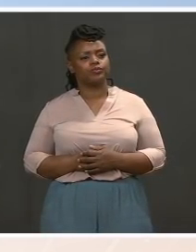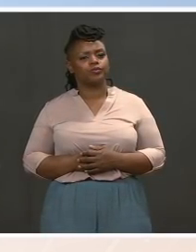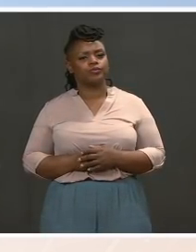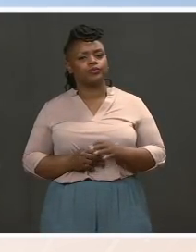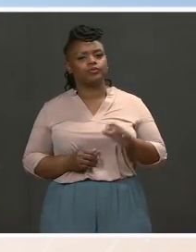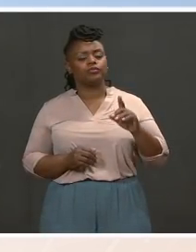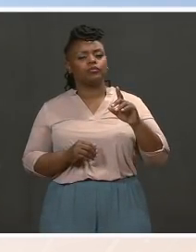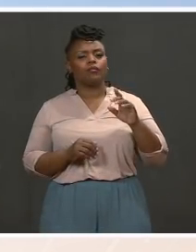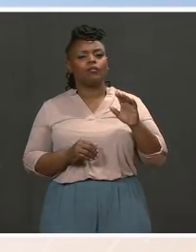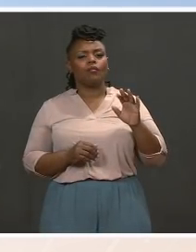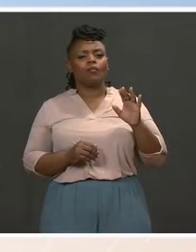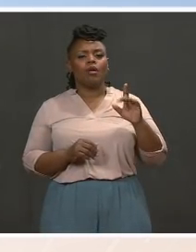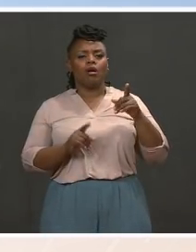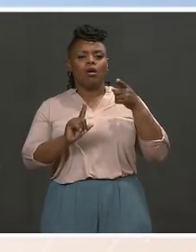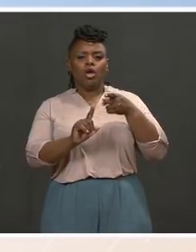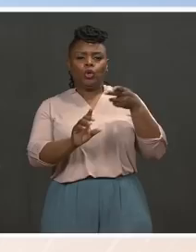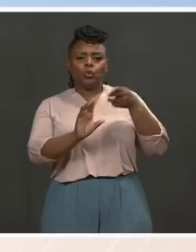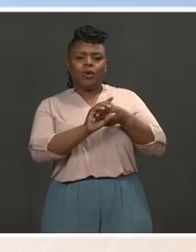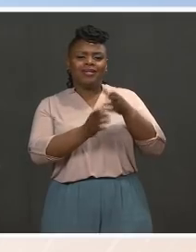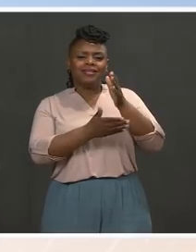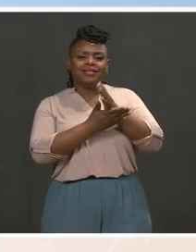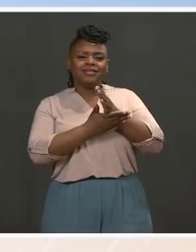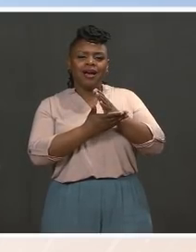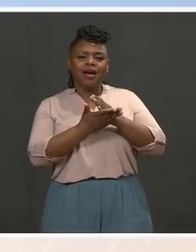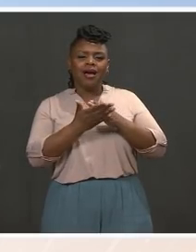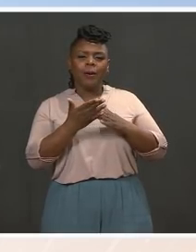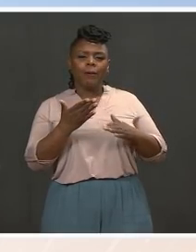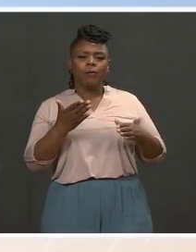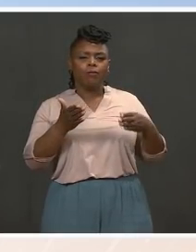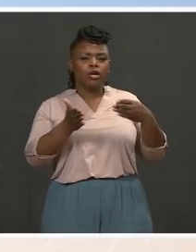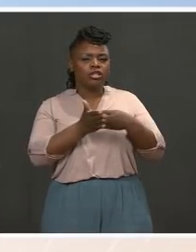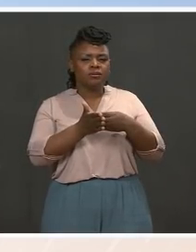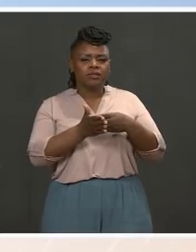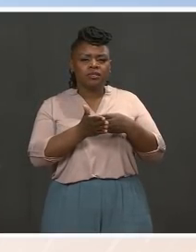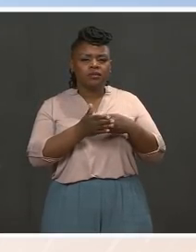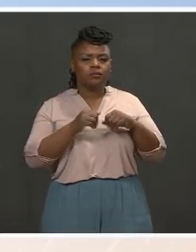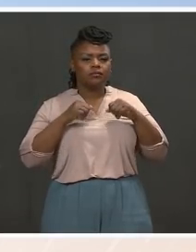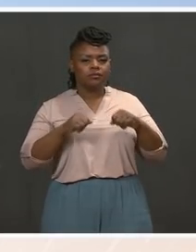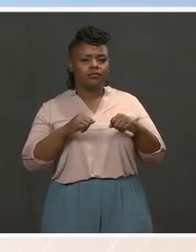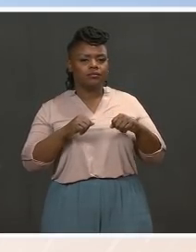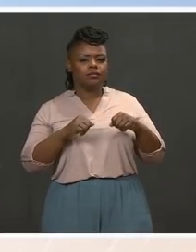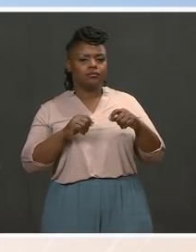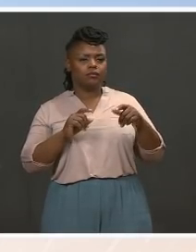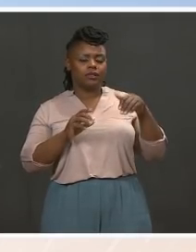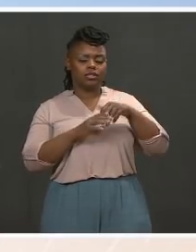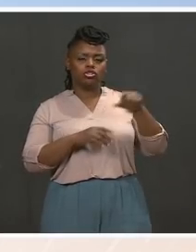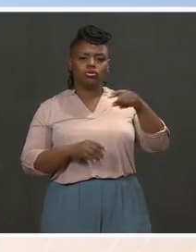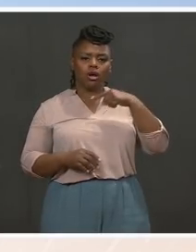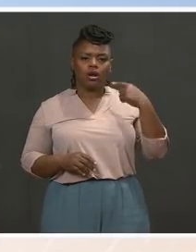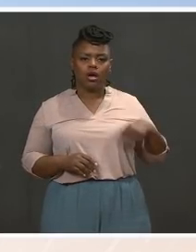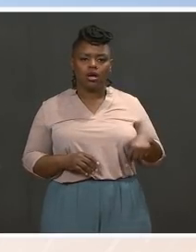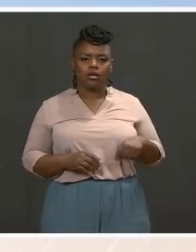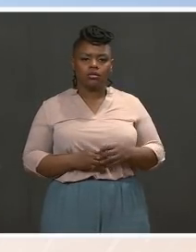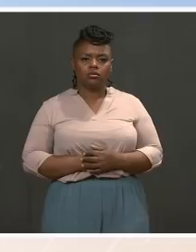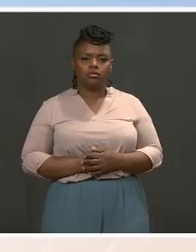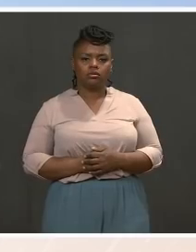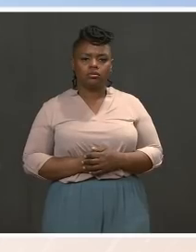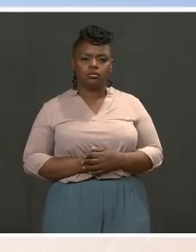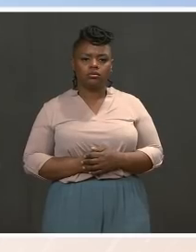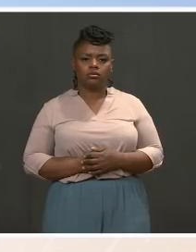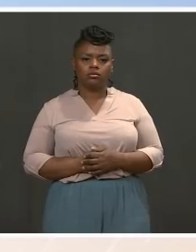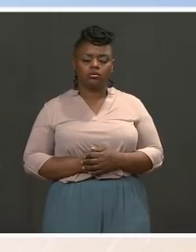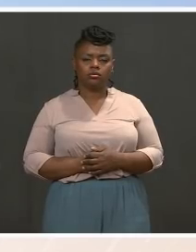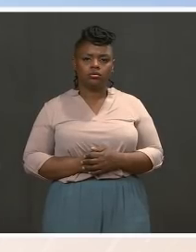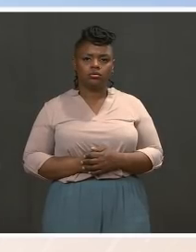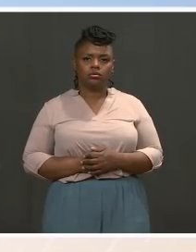to push back against Chinese illegal fishing? How big of a problem does the administration see this kind of Chinese practice of